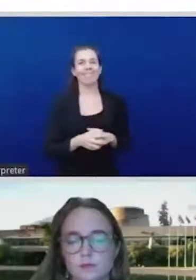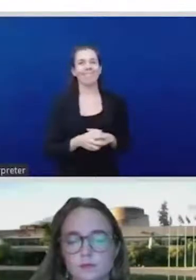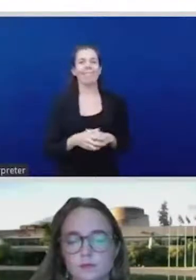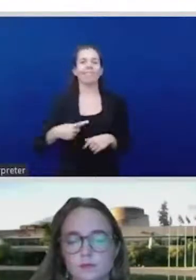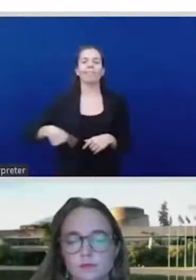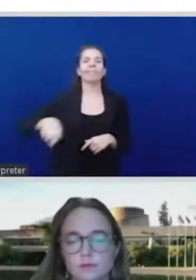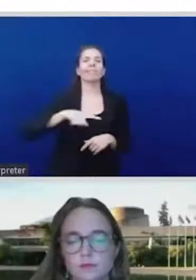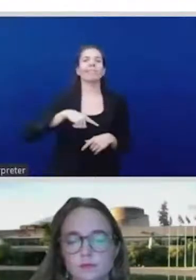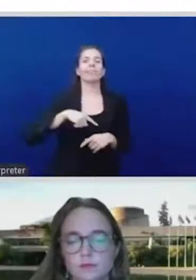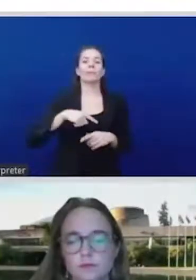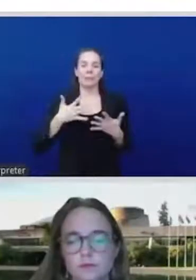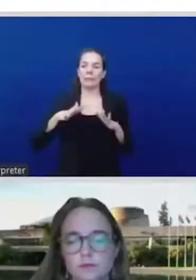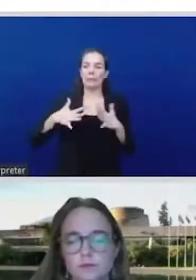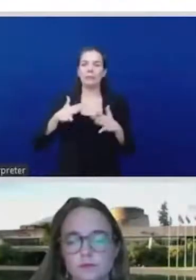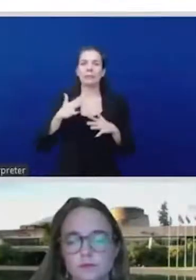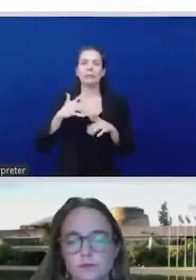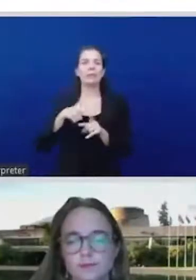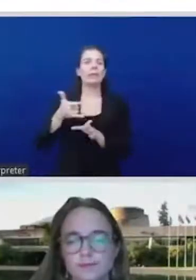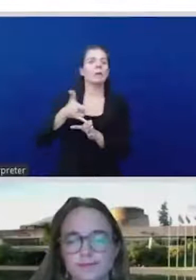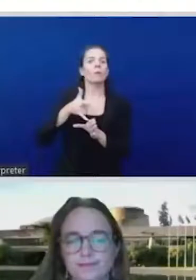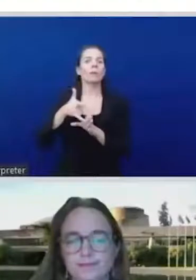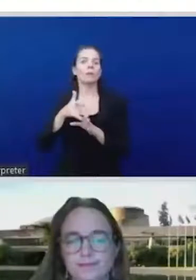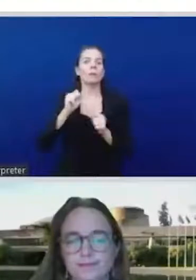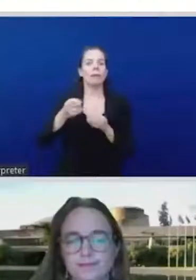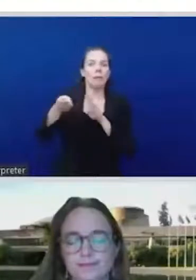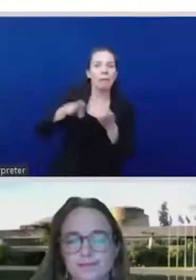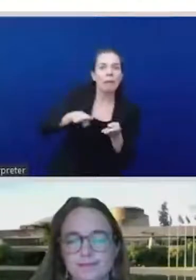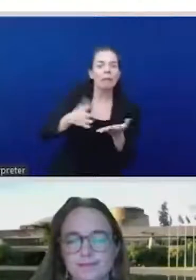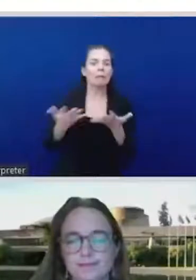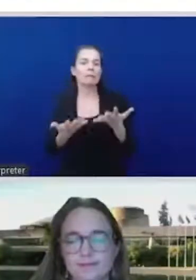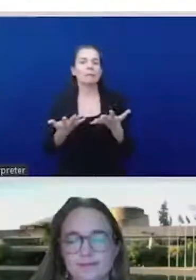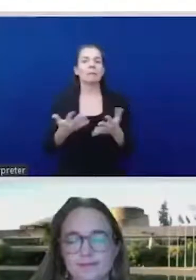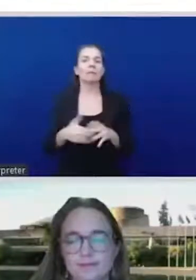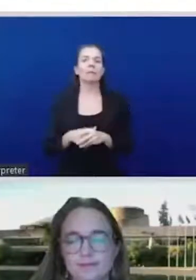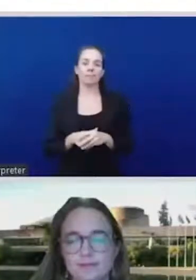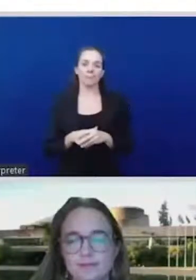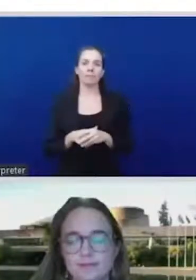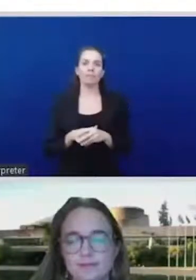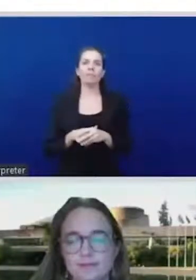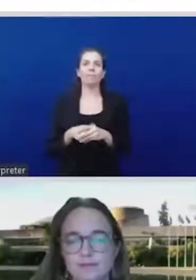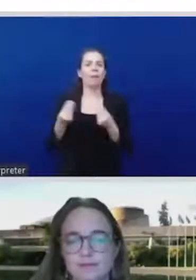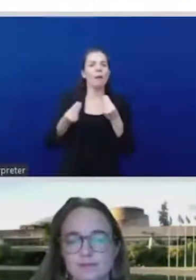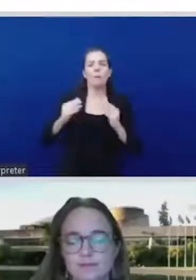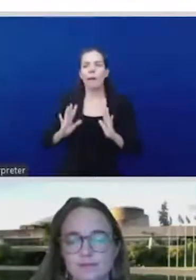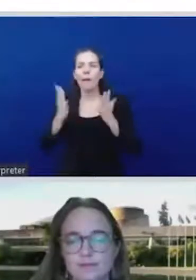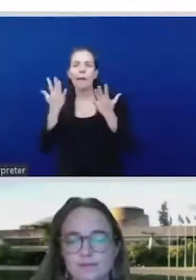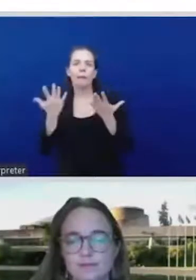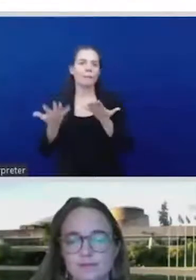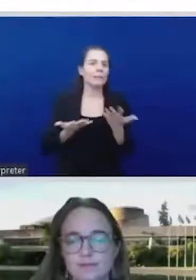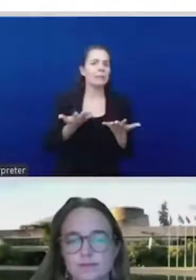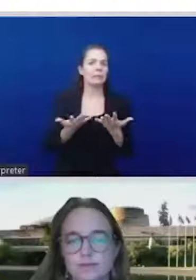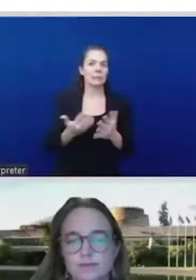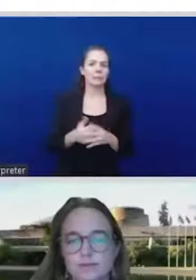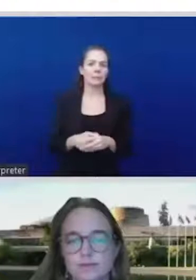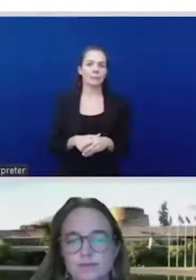It is the very survival of the species, frankly, which is at stake. And so the kinds of things that feminists have been saying,